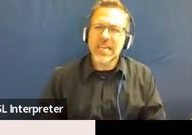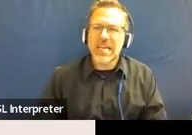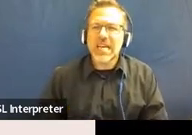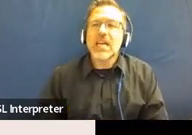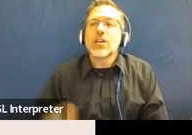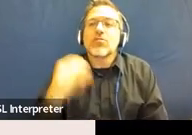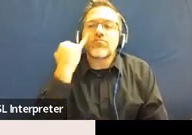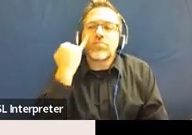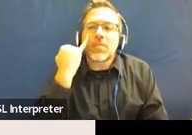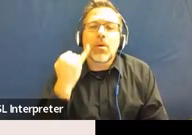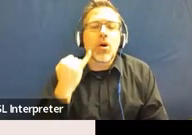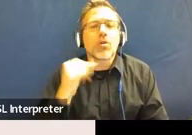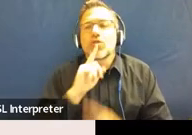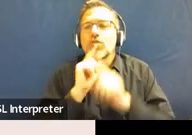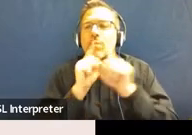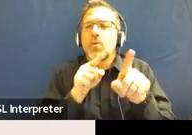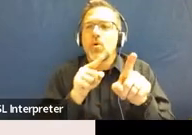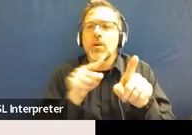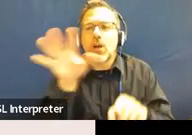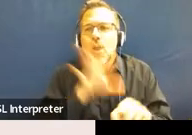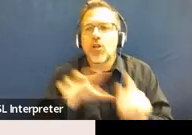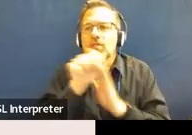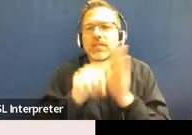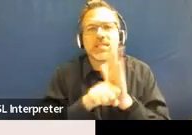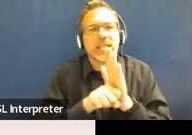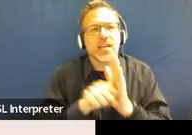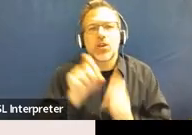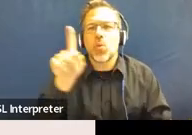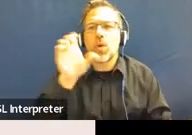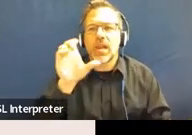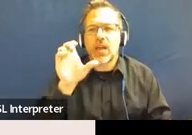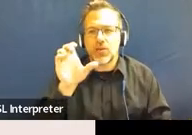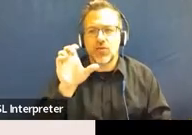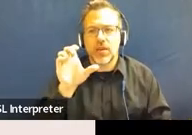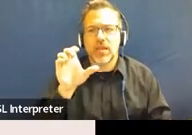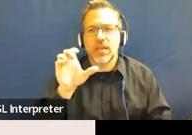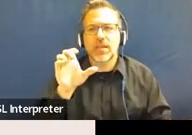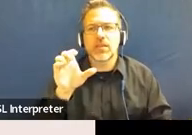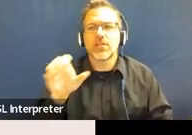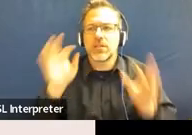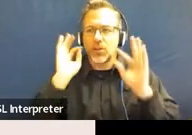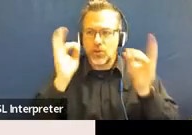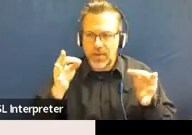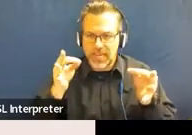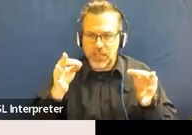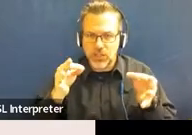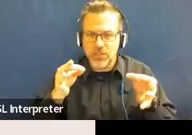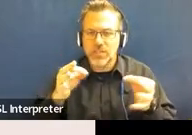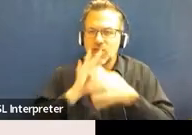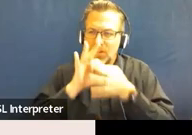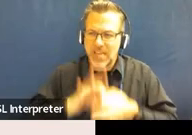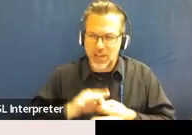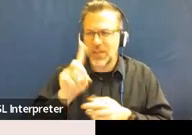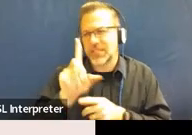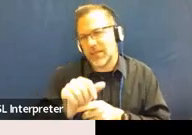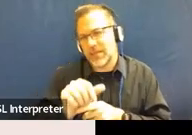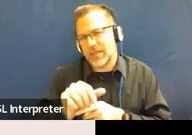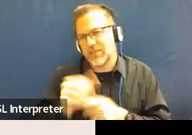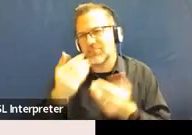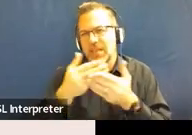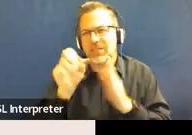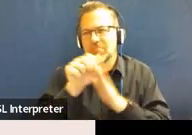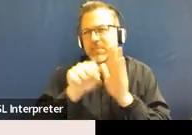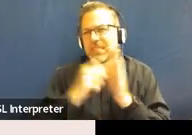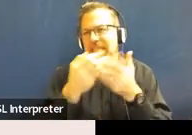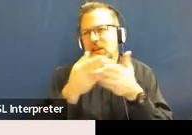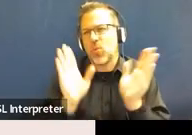they, let's say it was reported like across the state, there were a hundred manifestation determinations. Just for like the statewide, you wouldn't know like